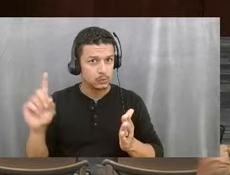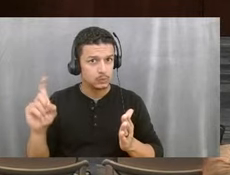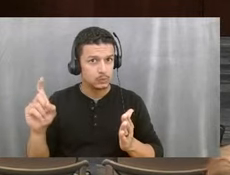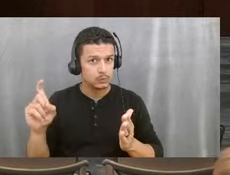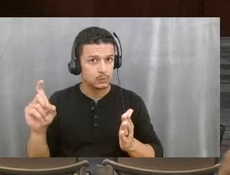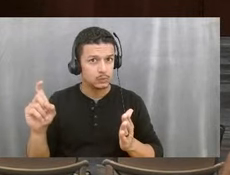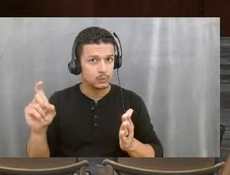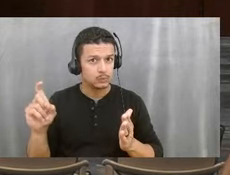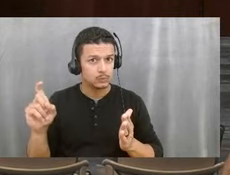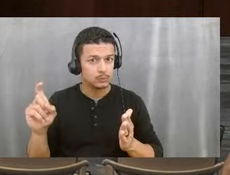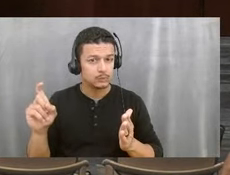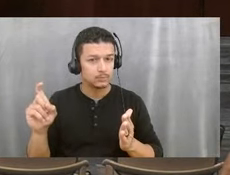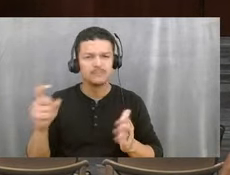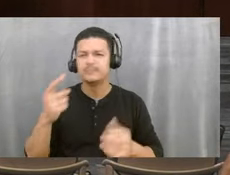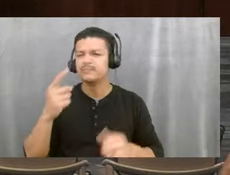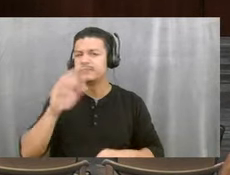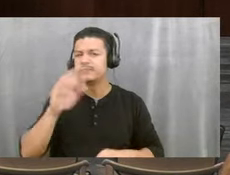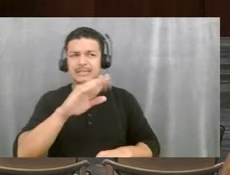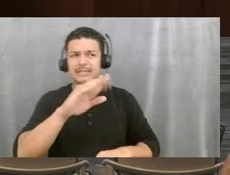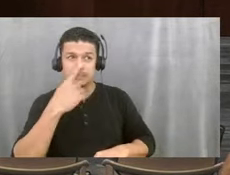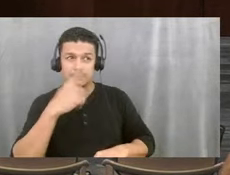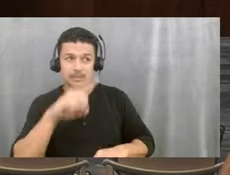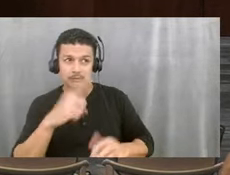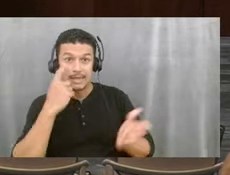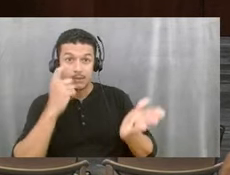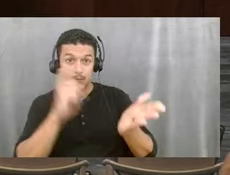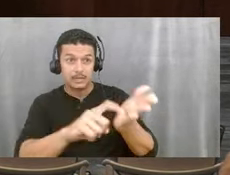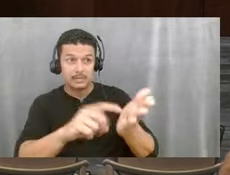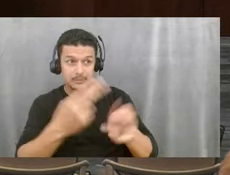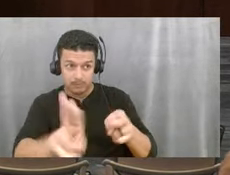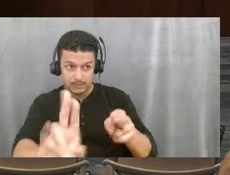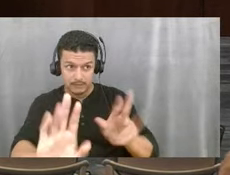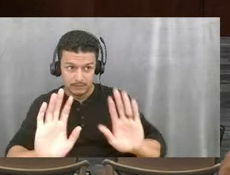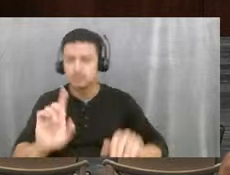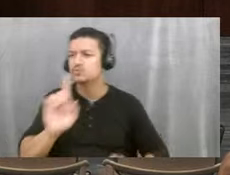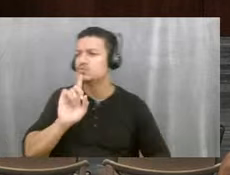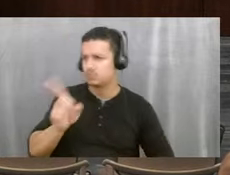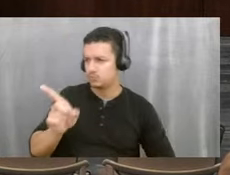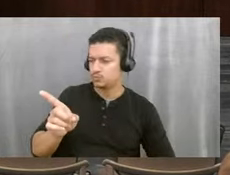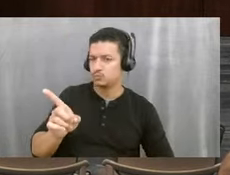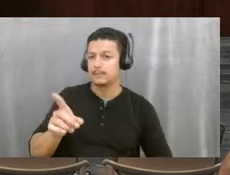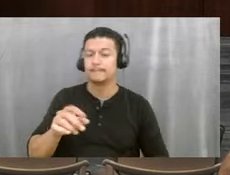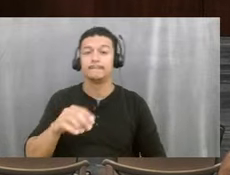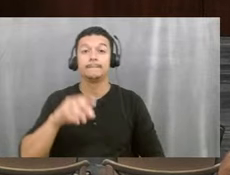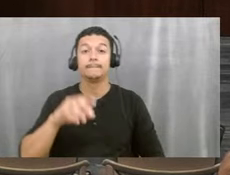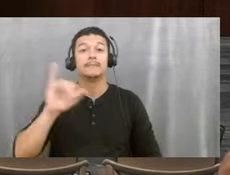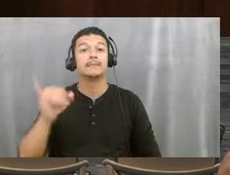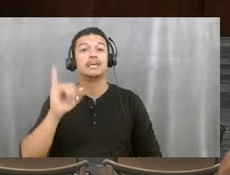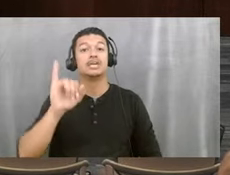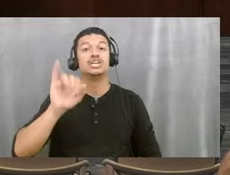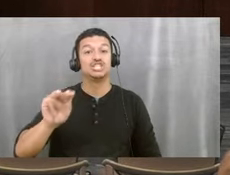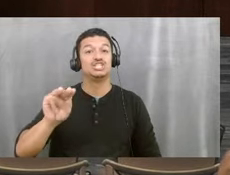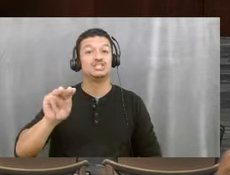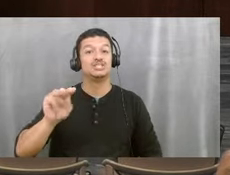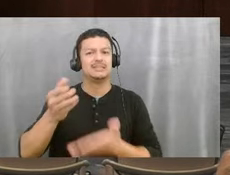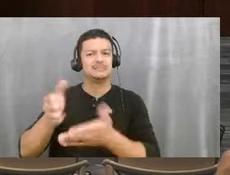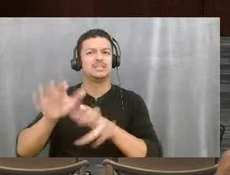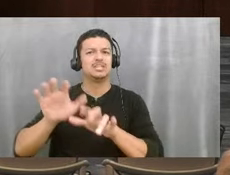Can I give a quick recognition? Sure. Jim Sissek is in the audience. He's been a, a great